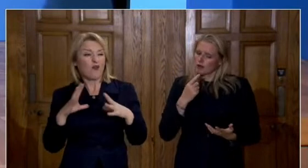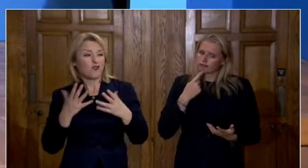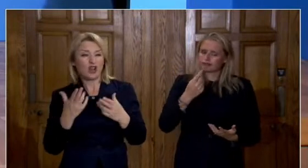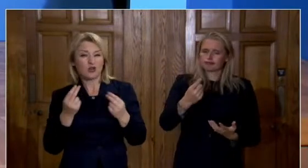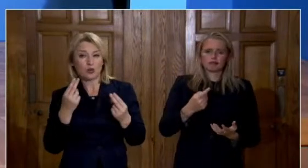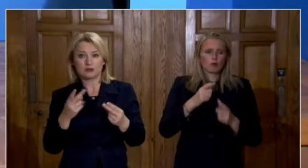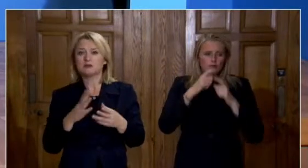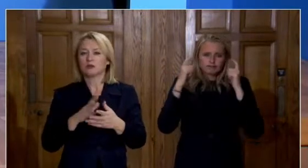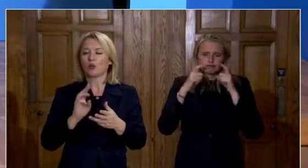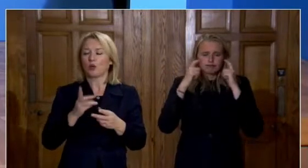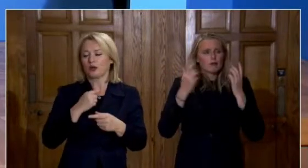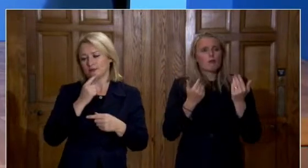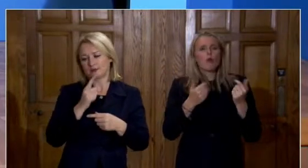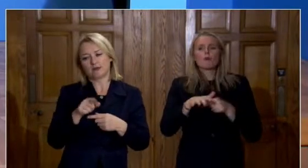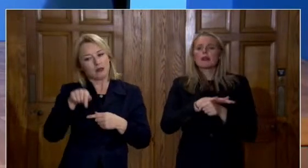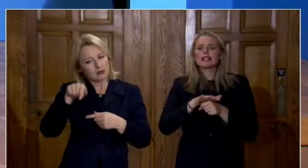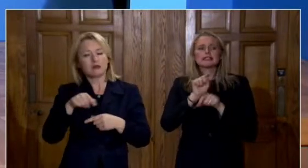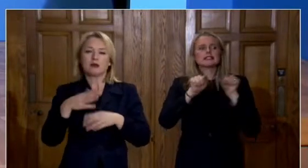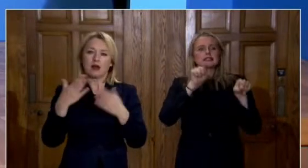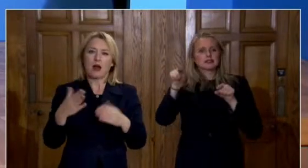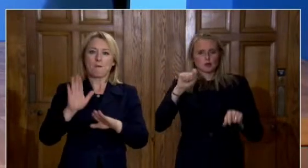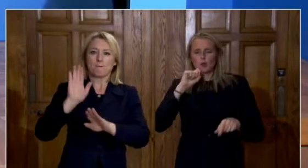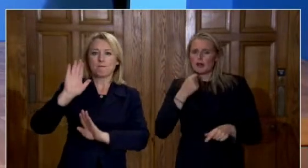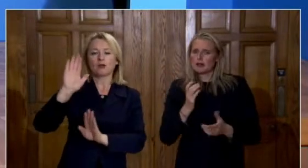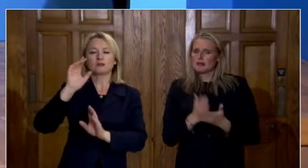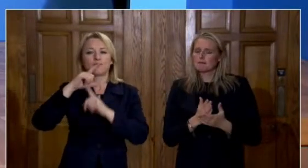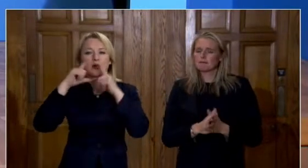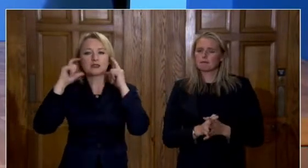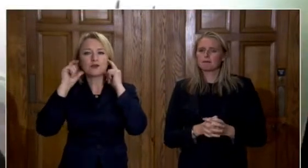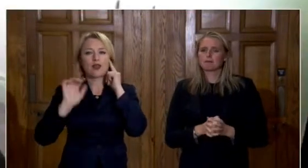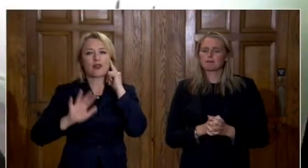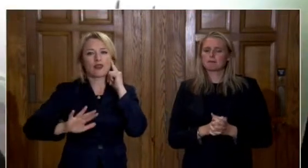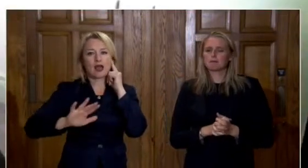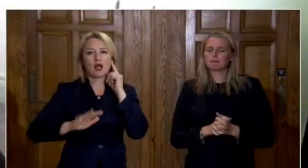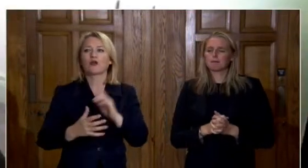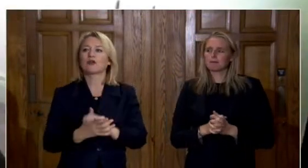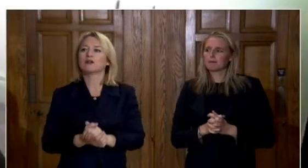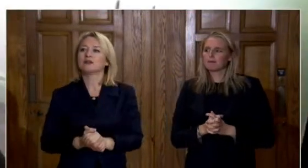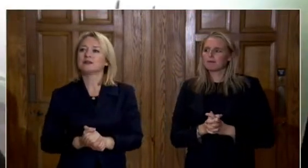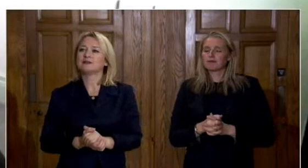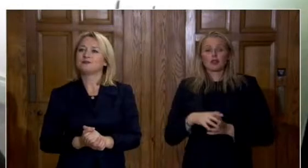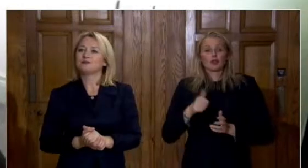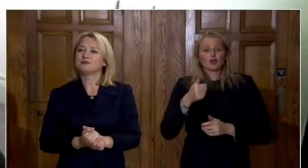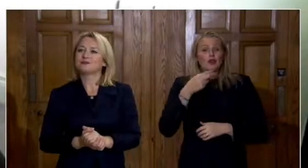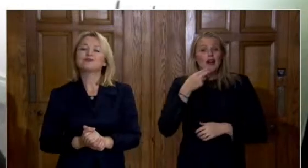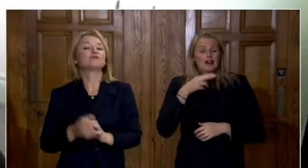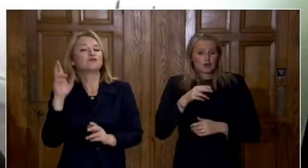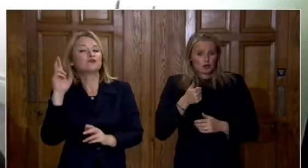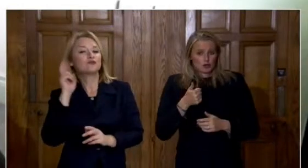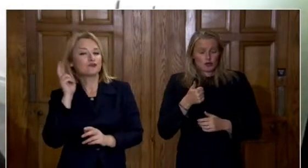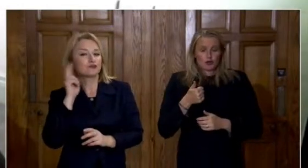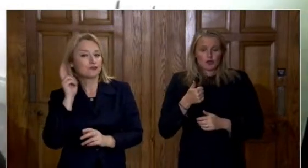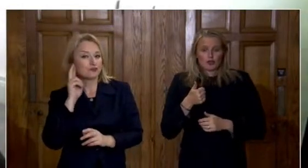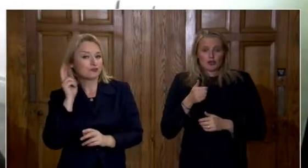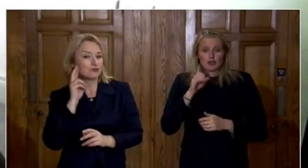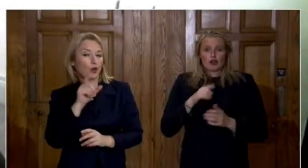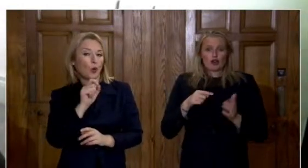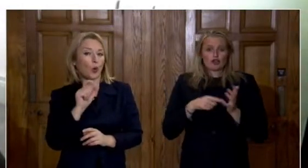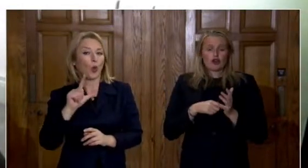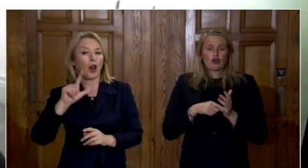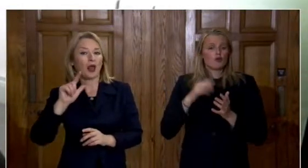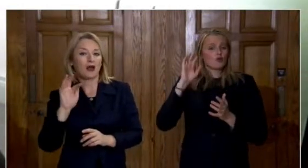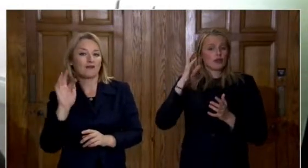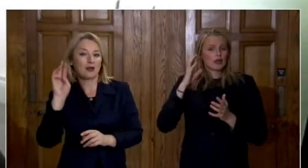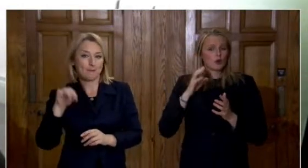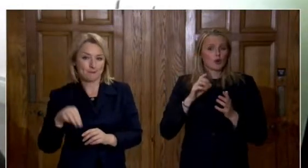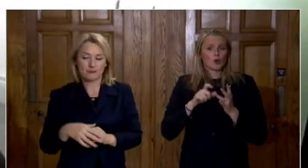afternoon tara mclaughlin downtown radio cool fm news i want to ask